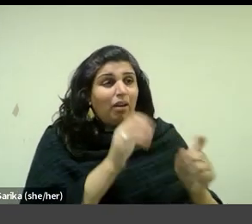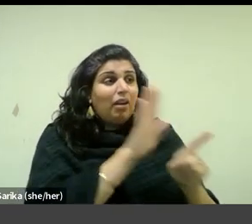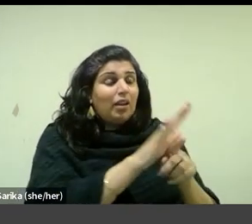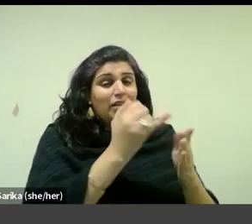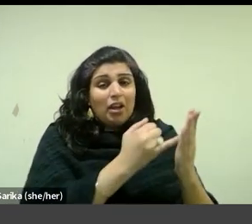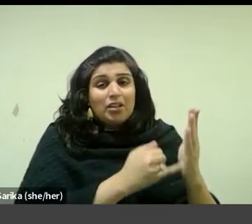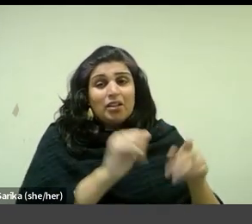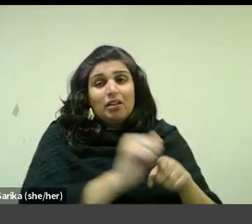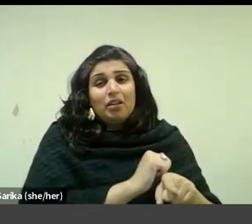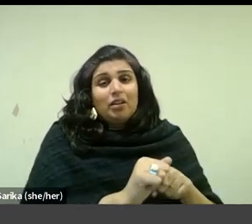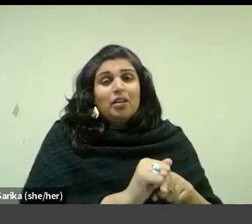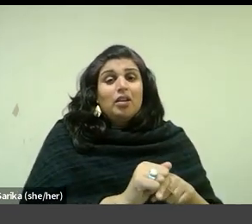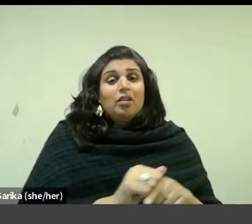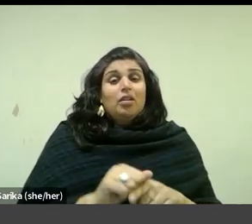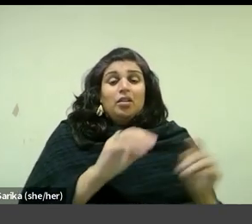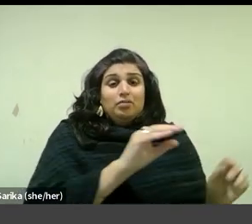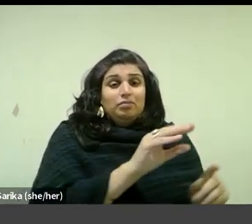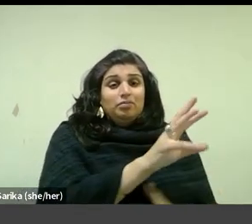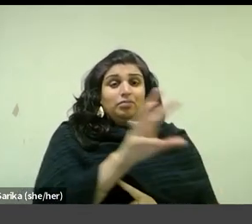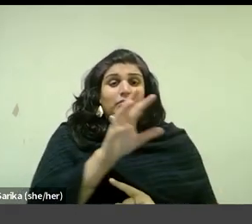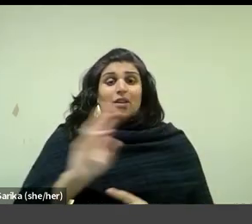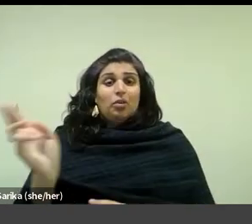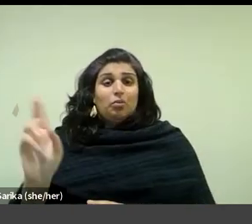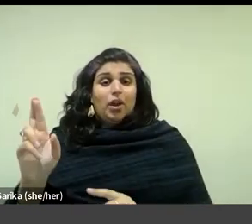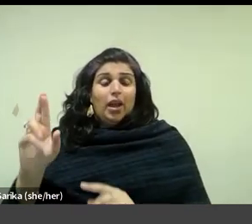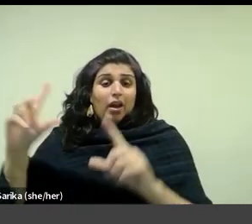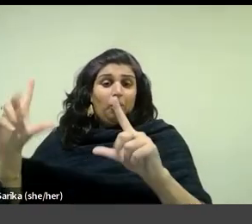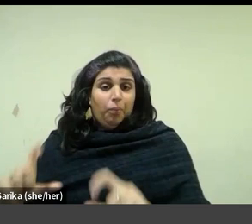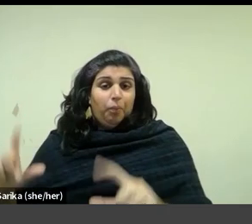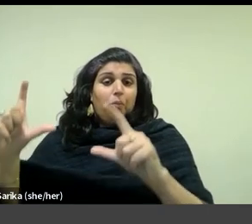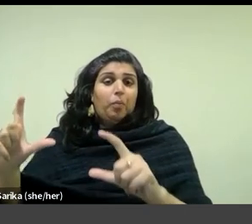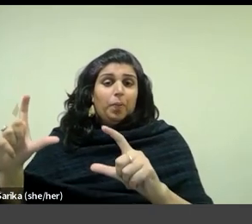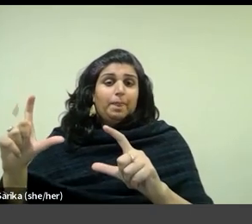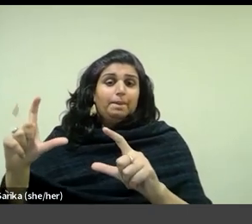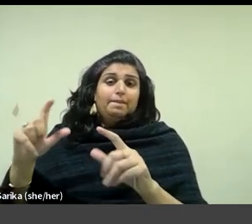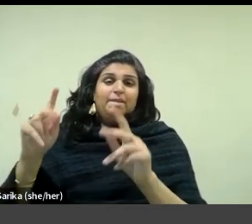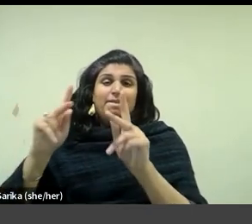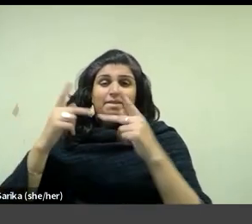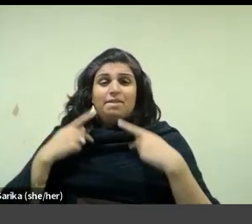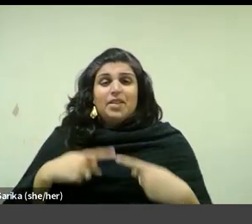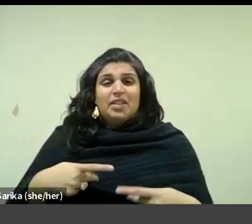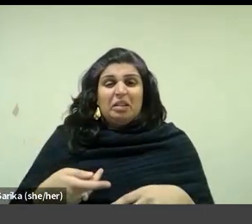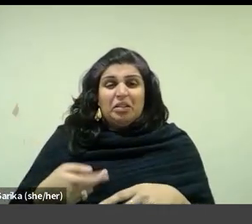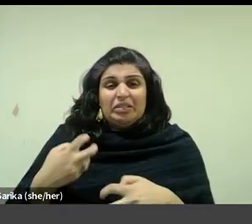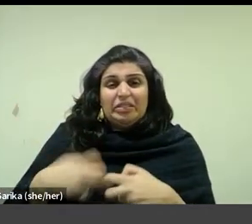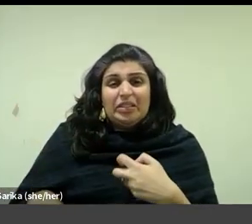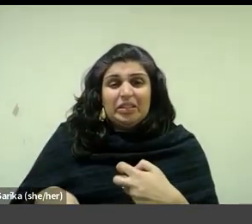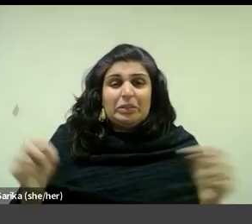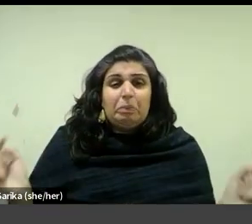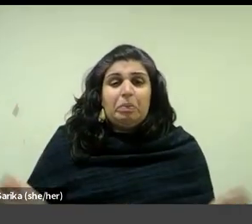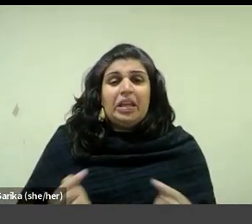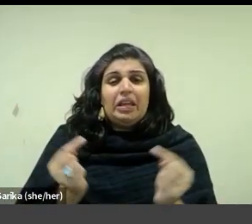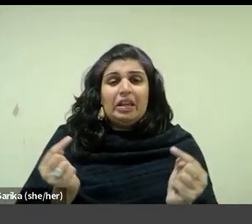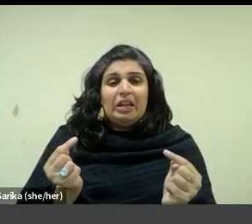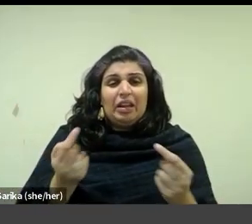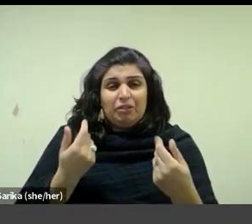a preparatory photograph more clearly bears the bodily traces, the sheer physical difficulty, even pain, of